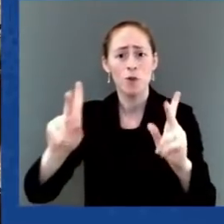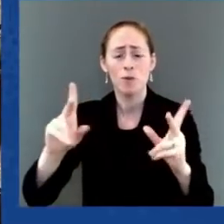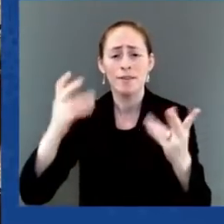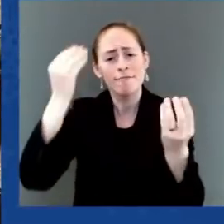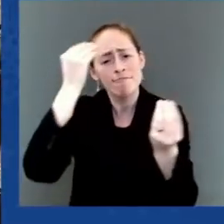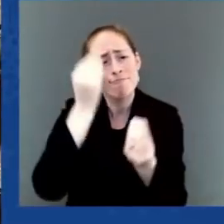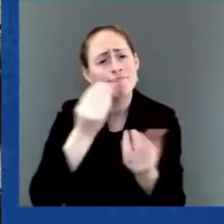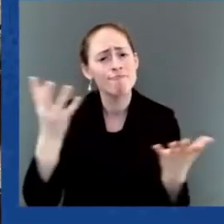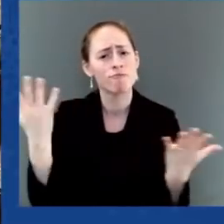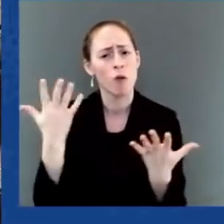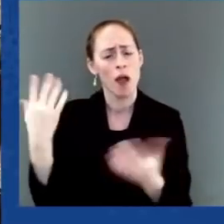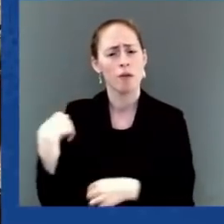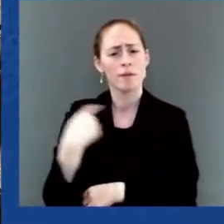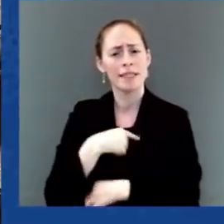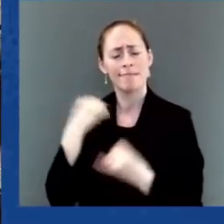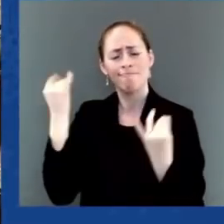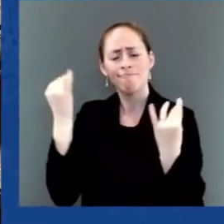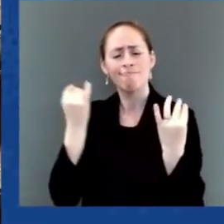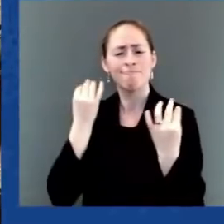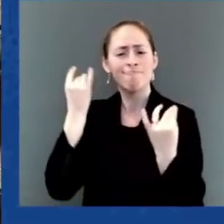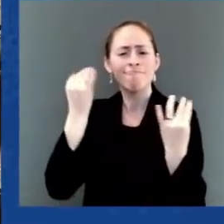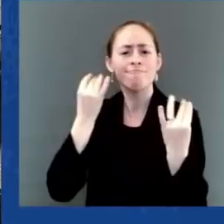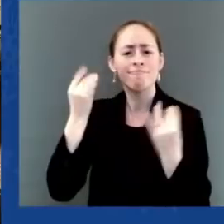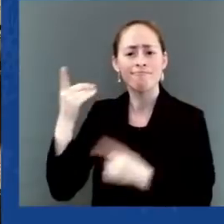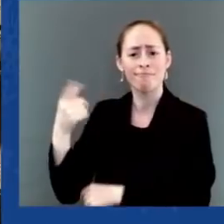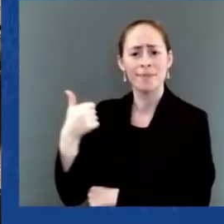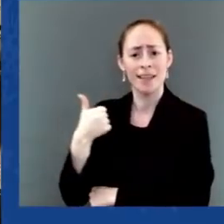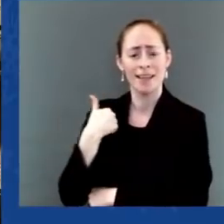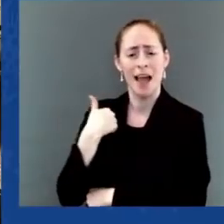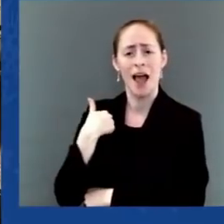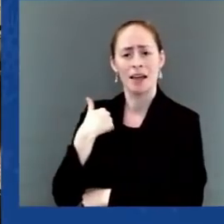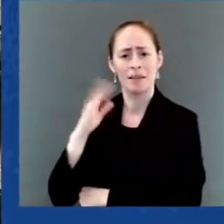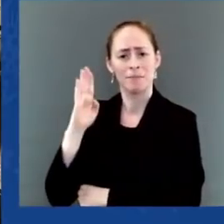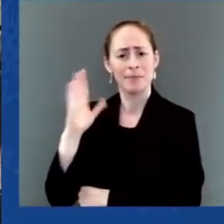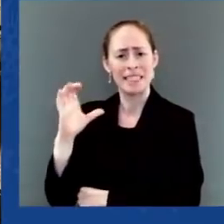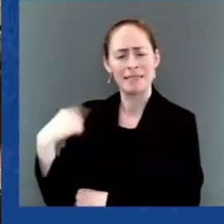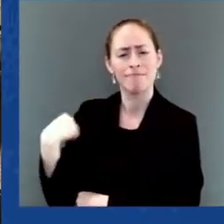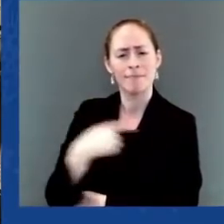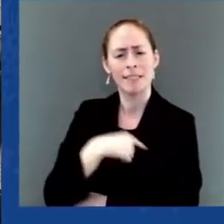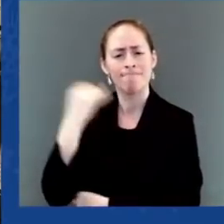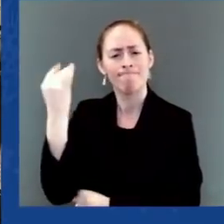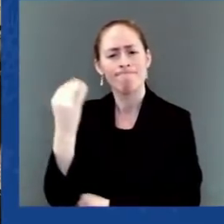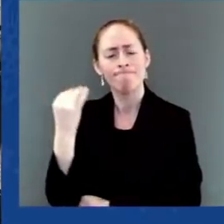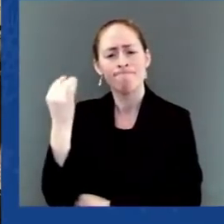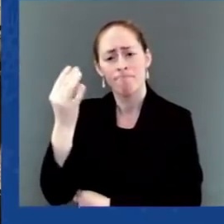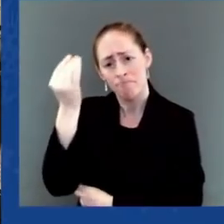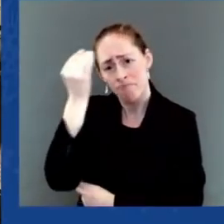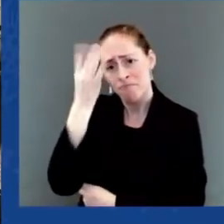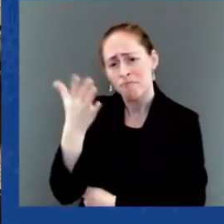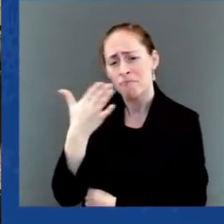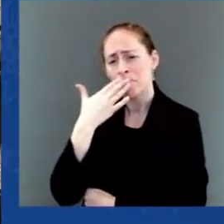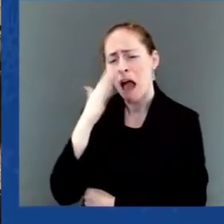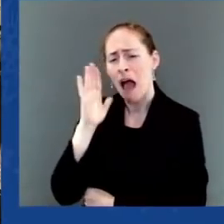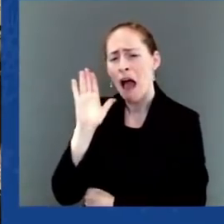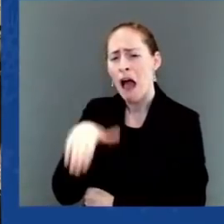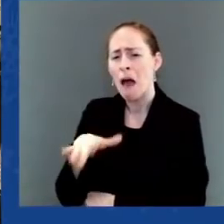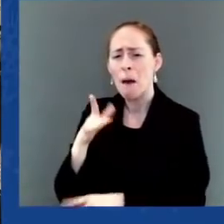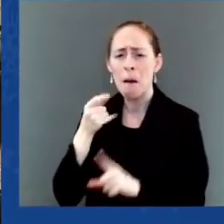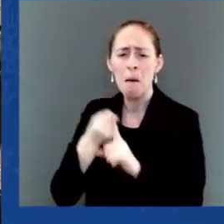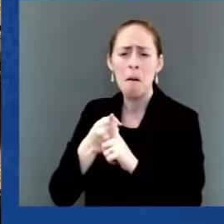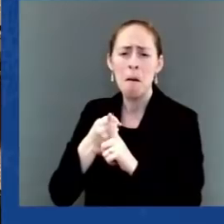Columbia who are facing terrible devastation from floods. The President and I spoke about it earlier today.